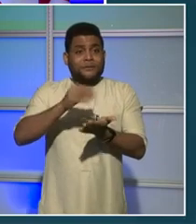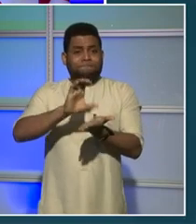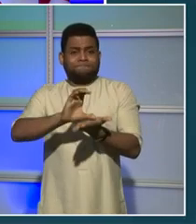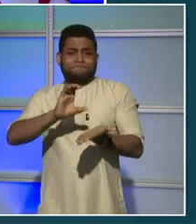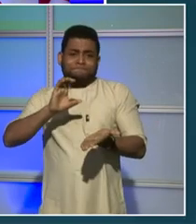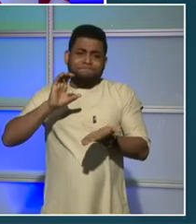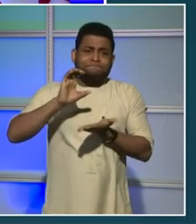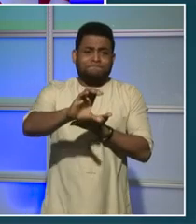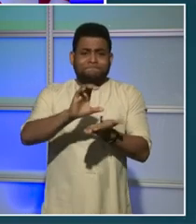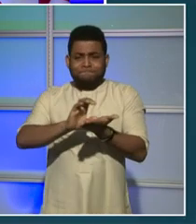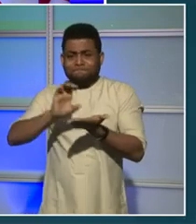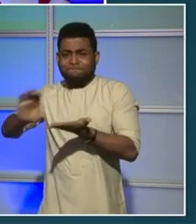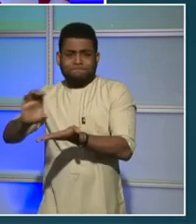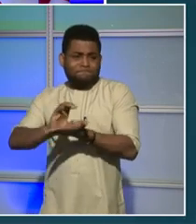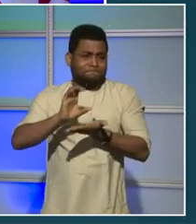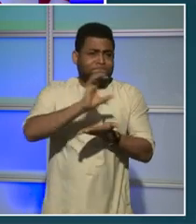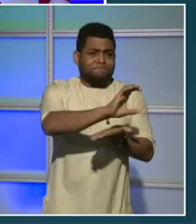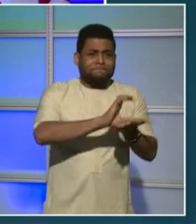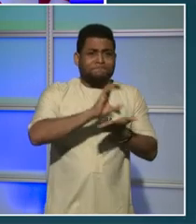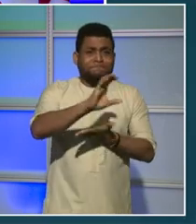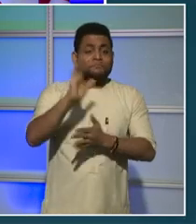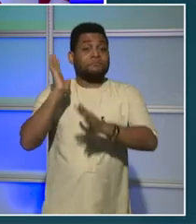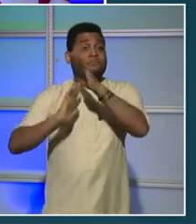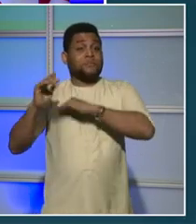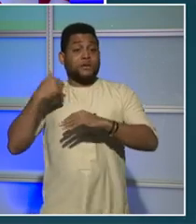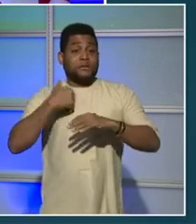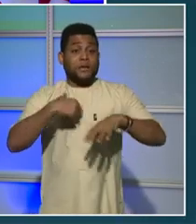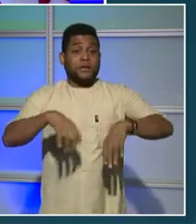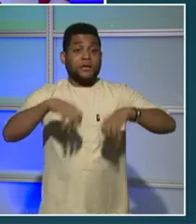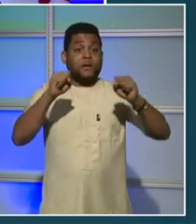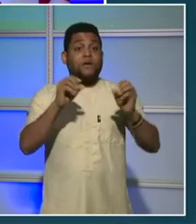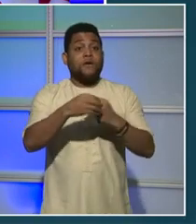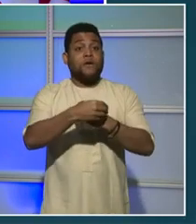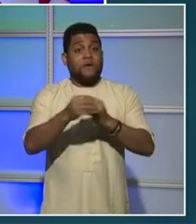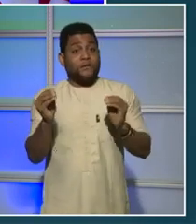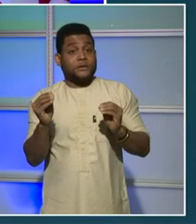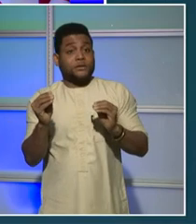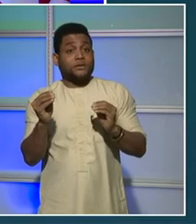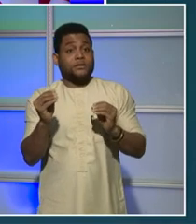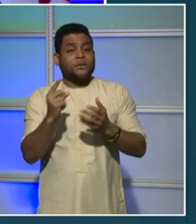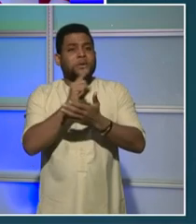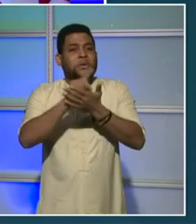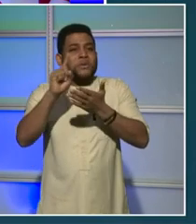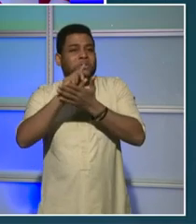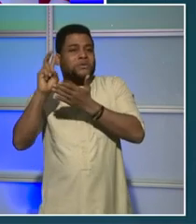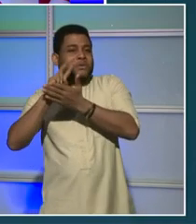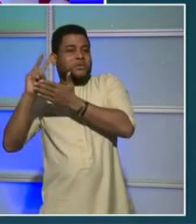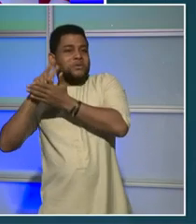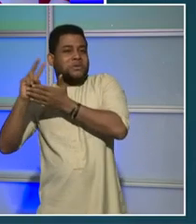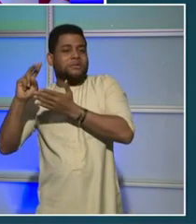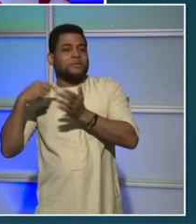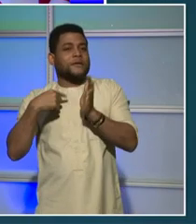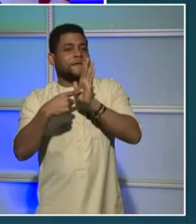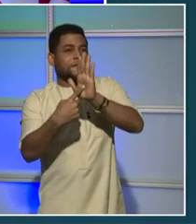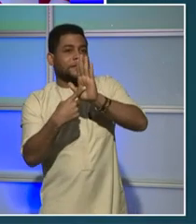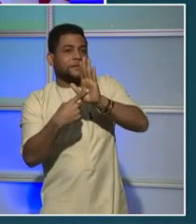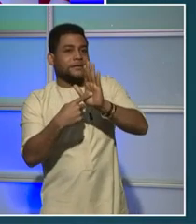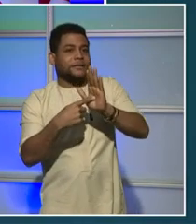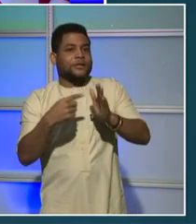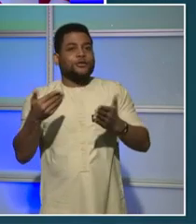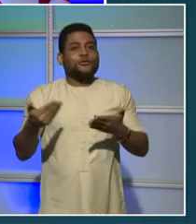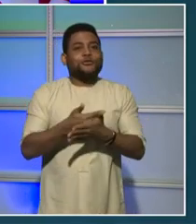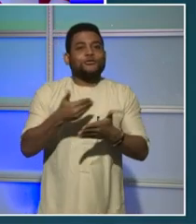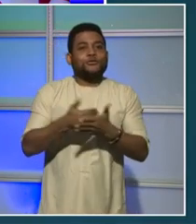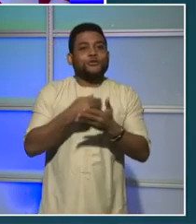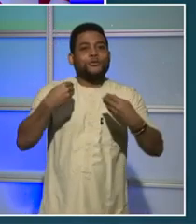administration. In just the past few weeks, for example, we were able to open a new grocery store in Ward